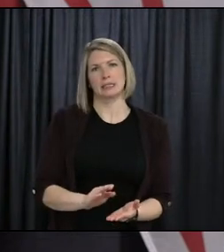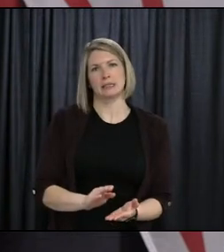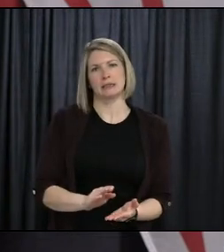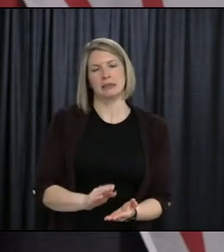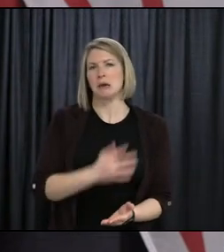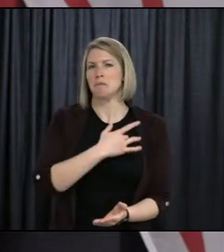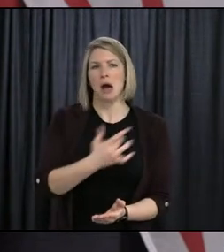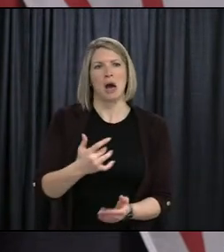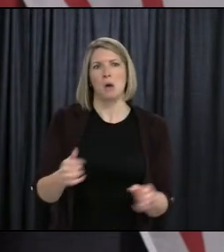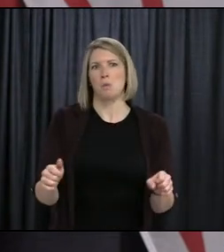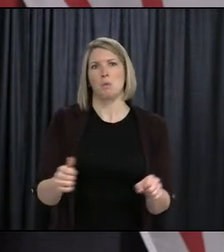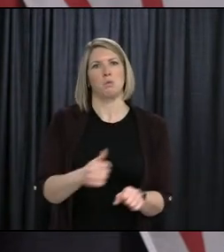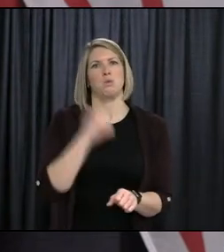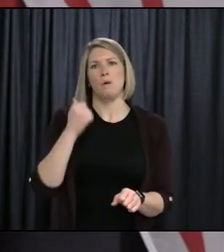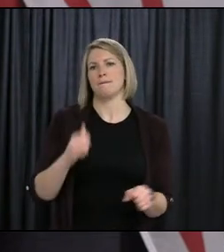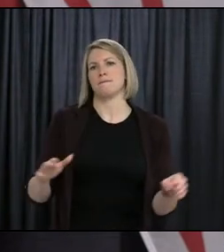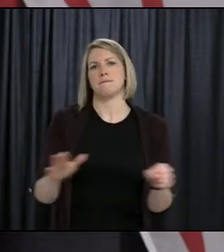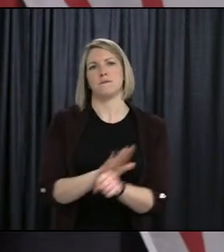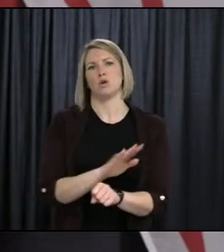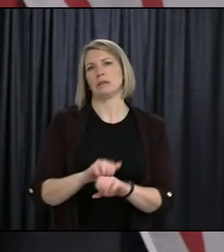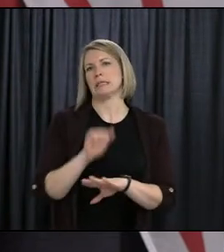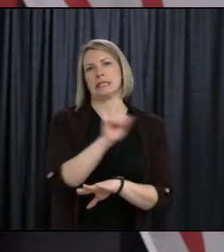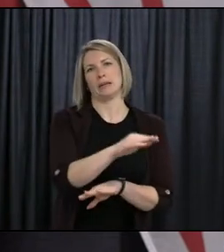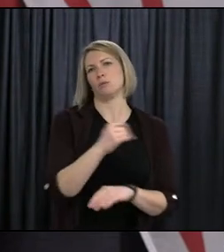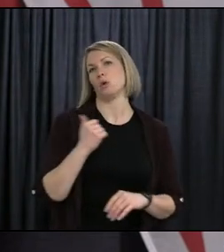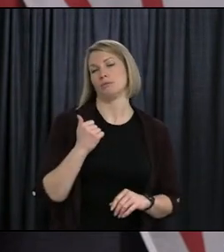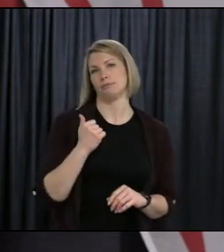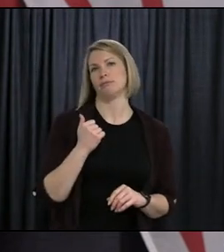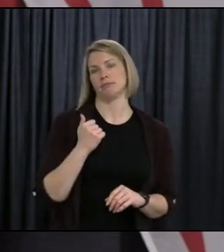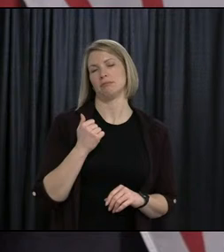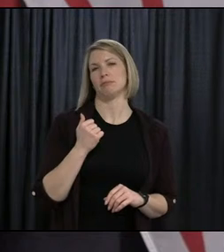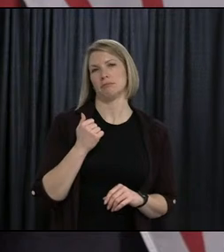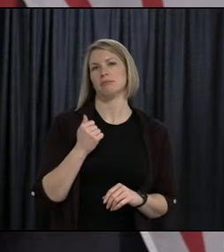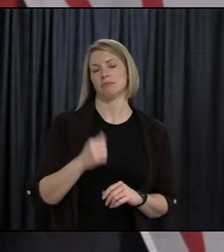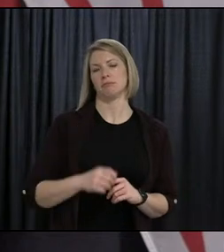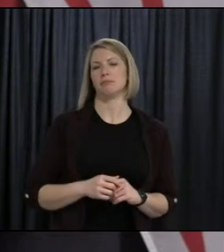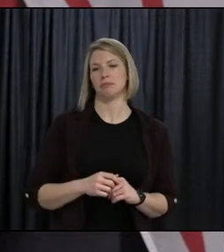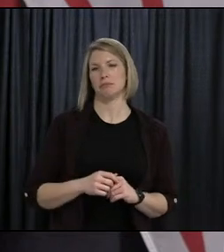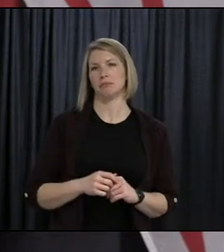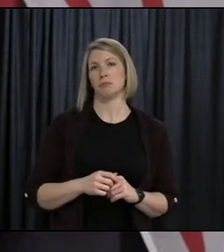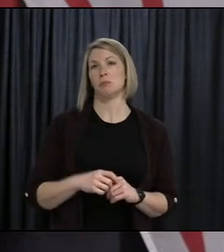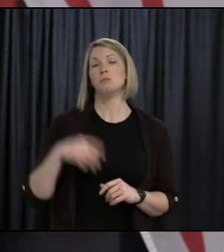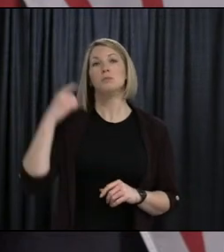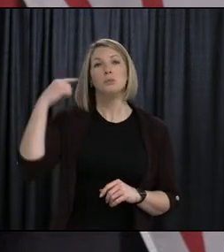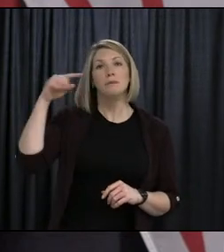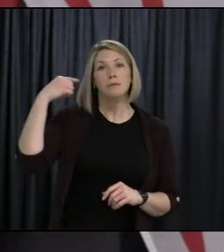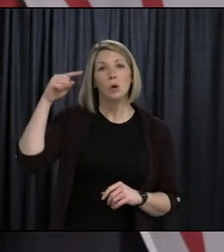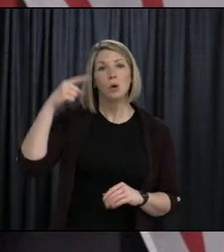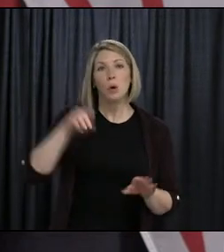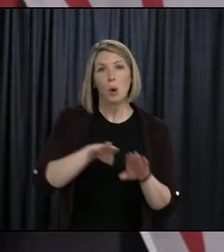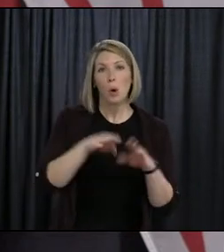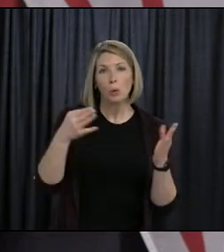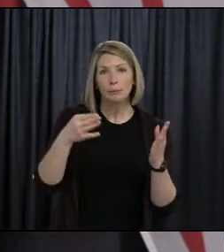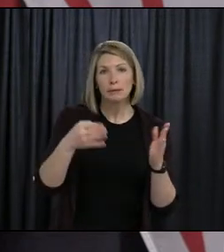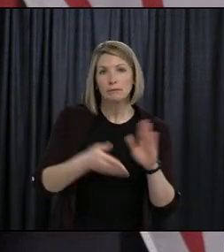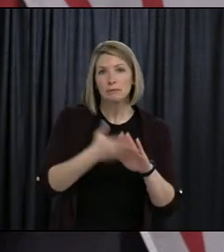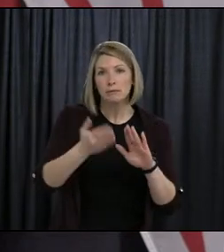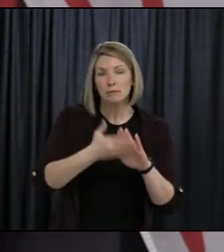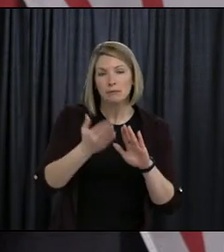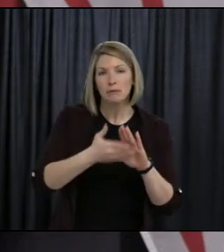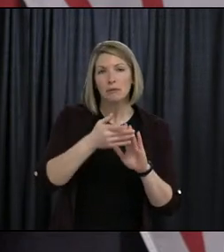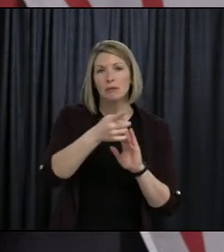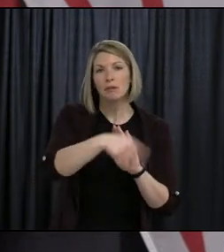And it is to alleviate childcare concerns,